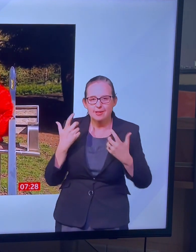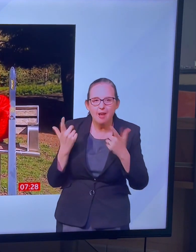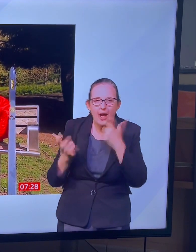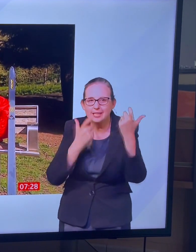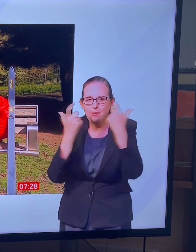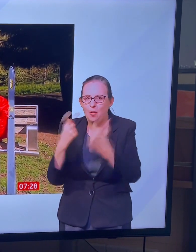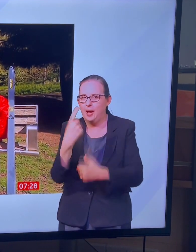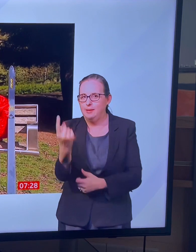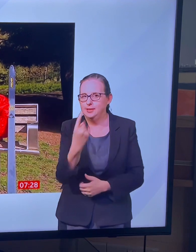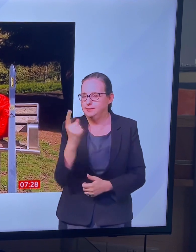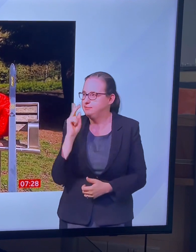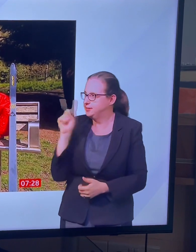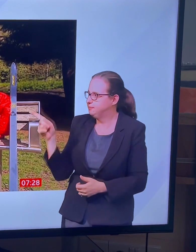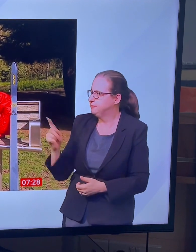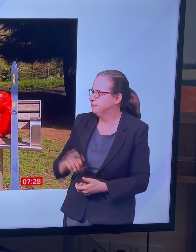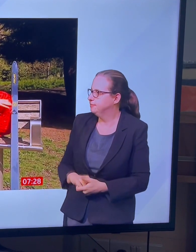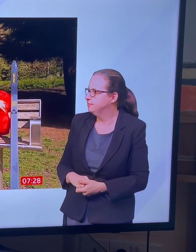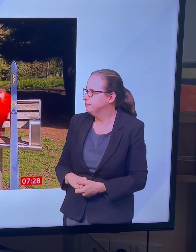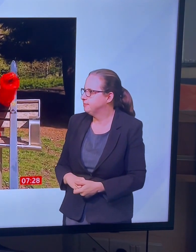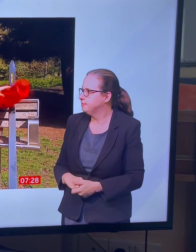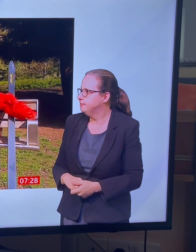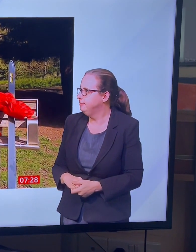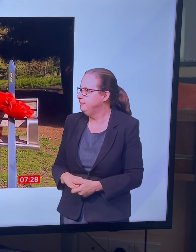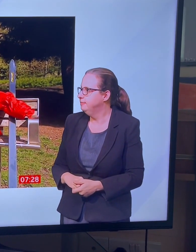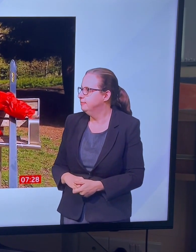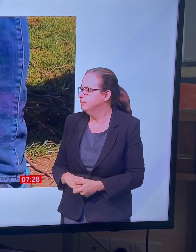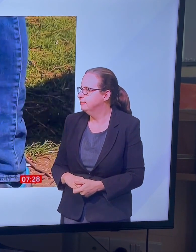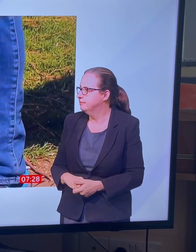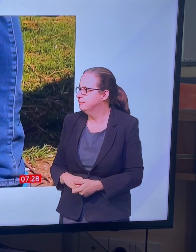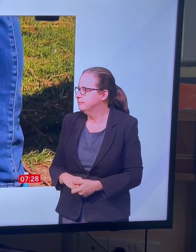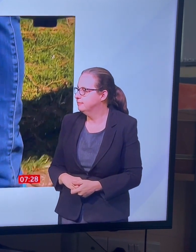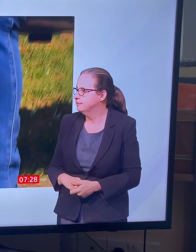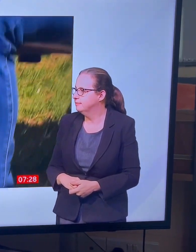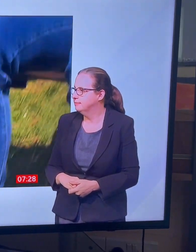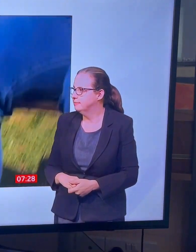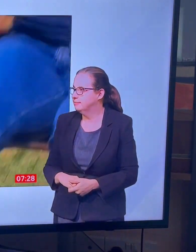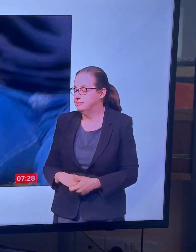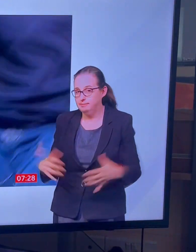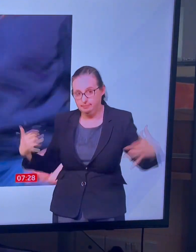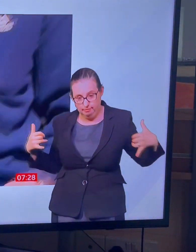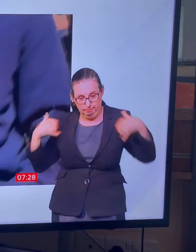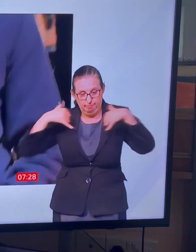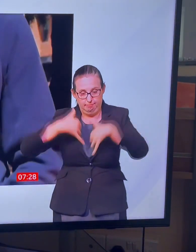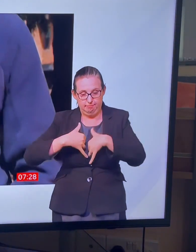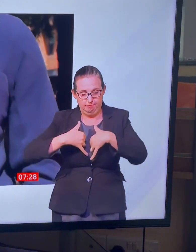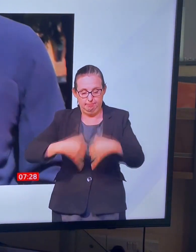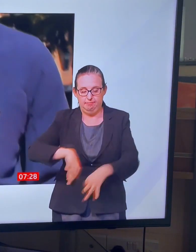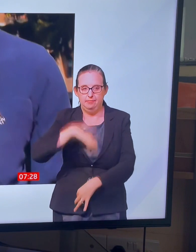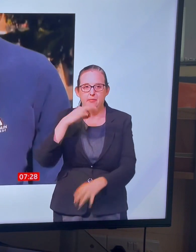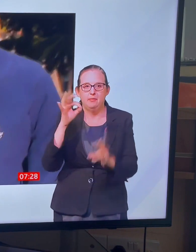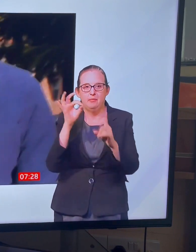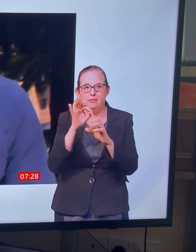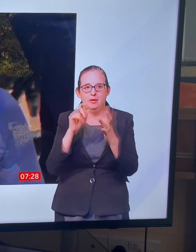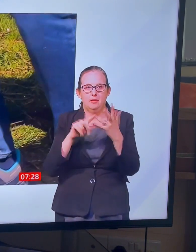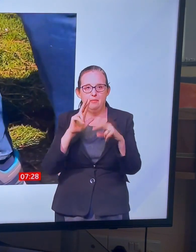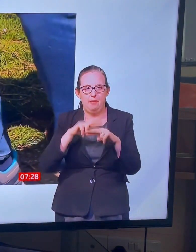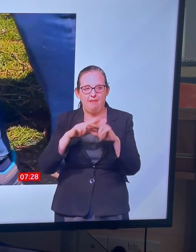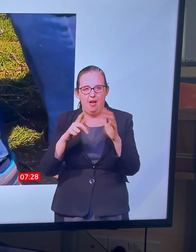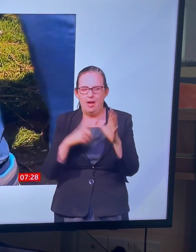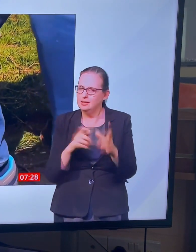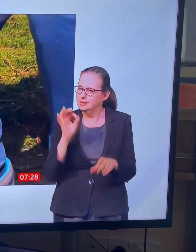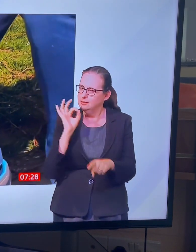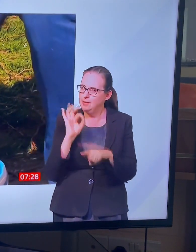puffer expedition jacket that I will be wearing. Oh, not forgetting the indestructible spoon.